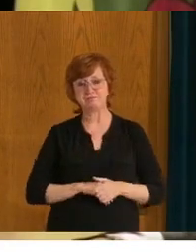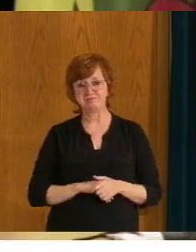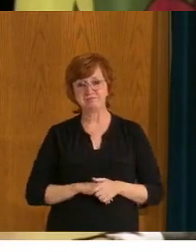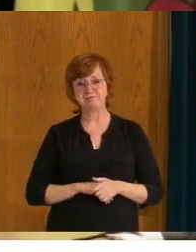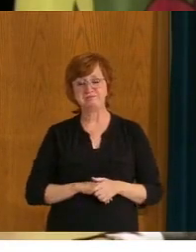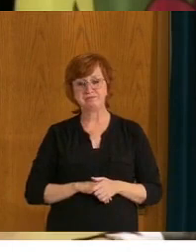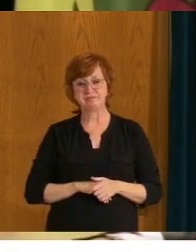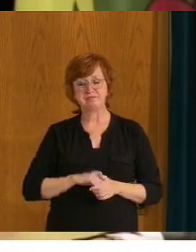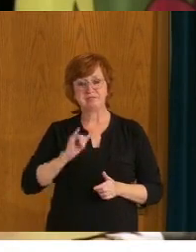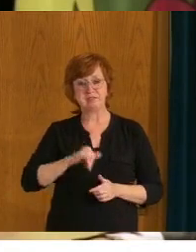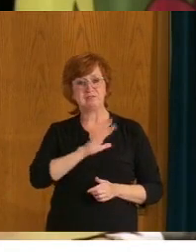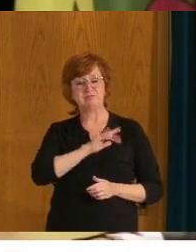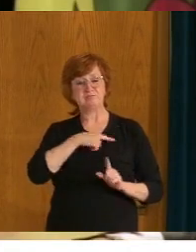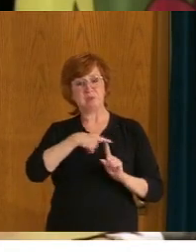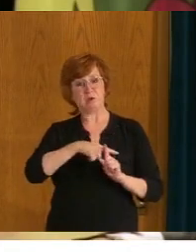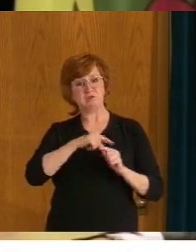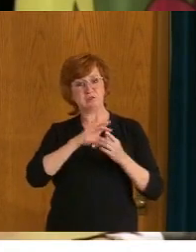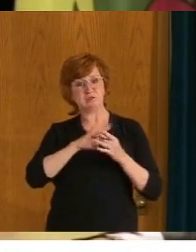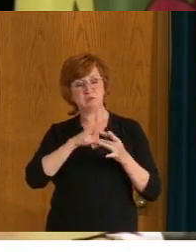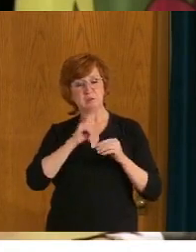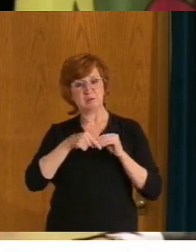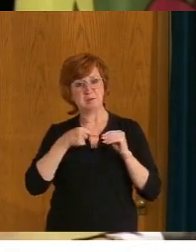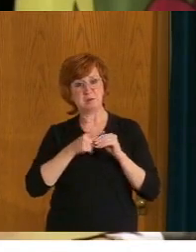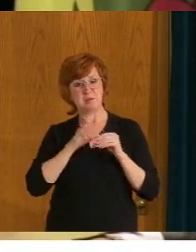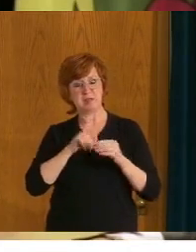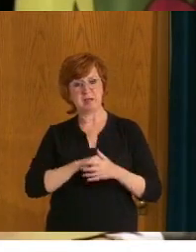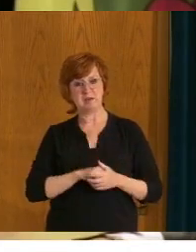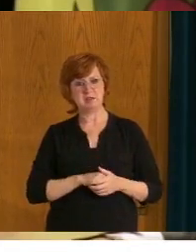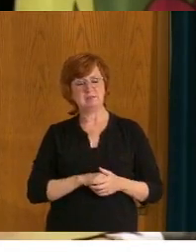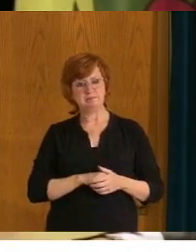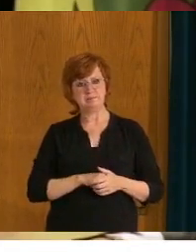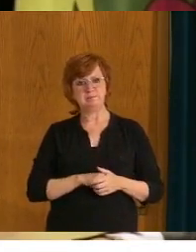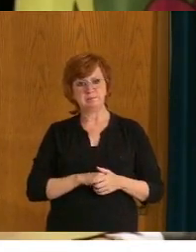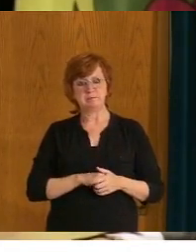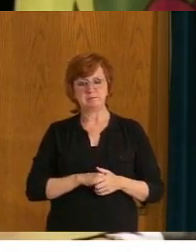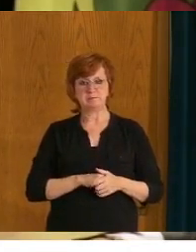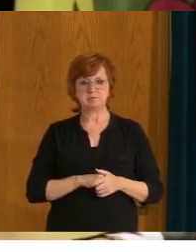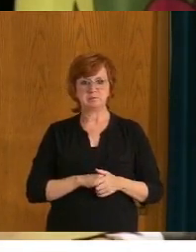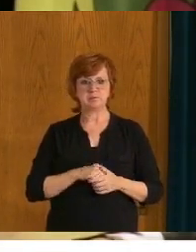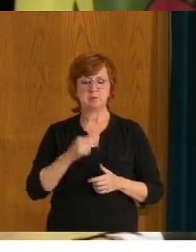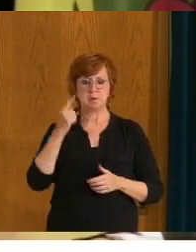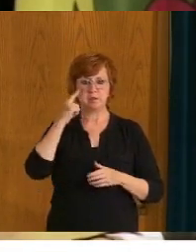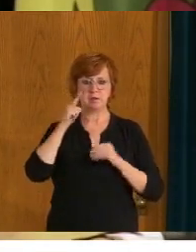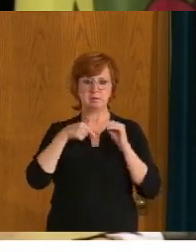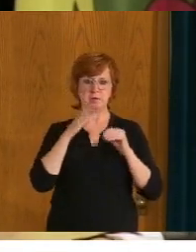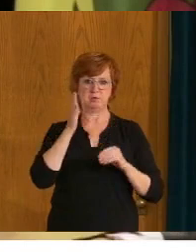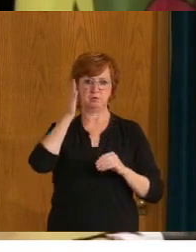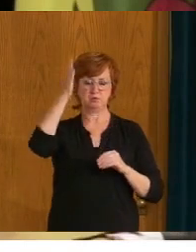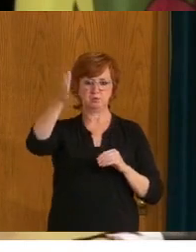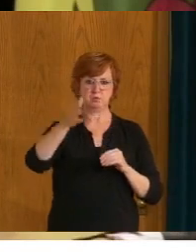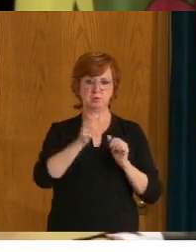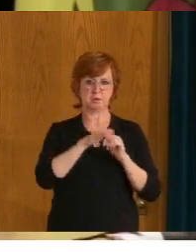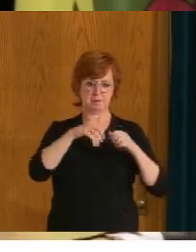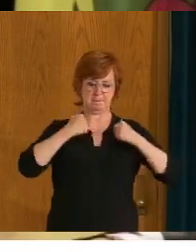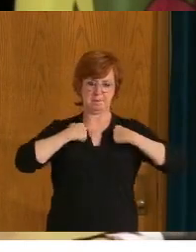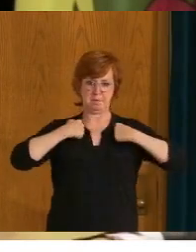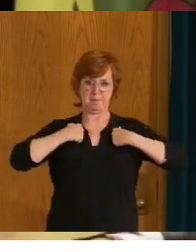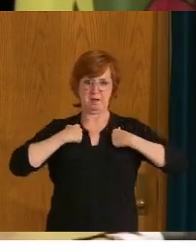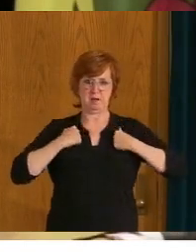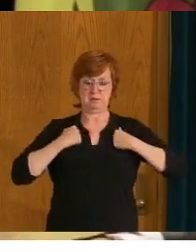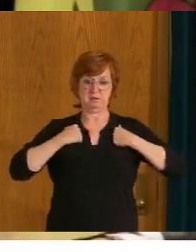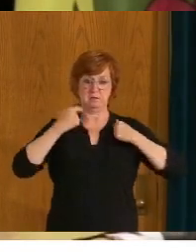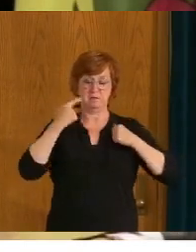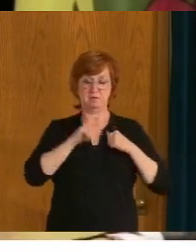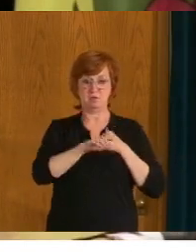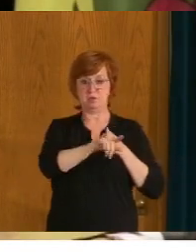also very indicative of, of, uh, you know, taking some positive steps, uh, into the future with, uh, these, these backpacks are there for us to